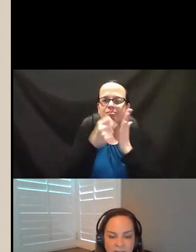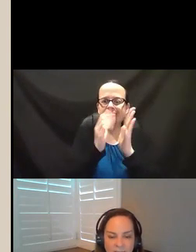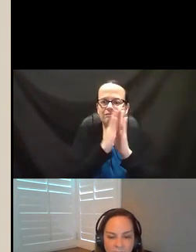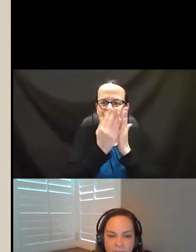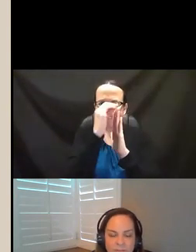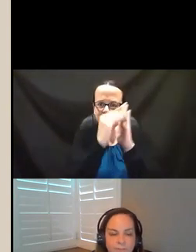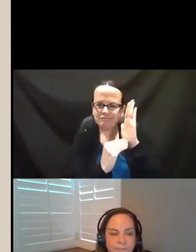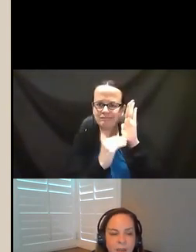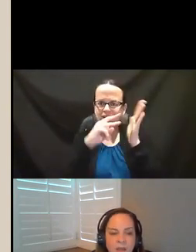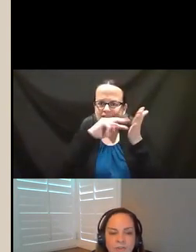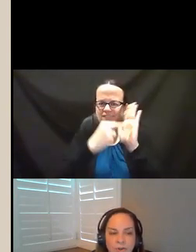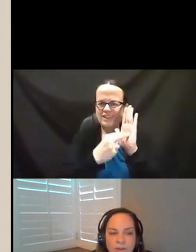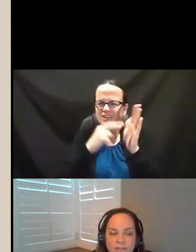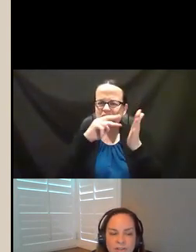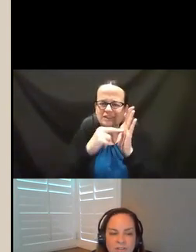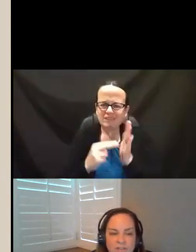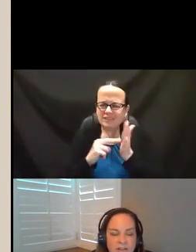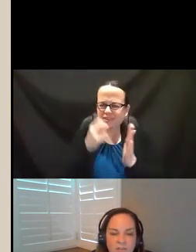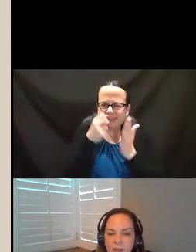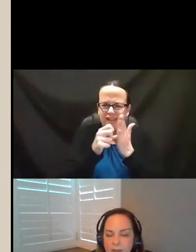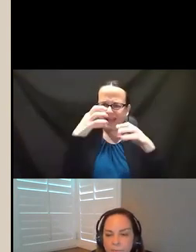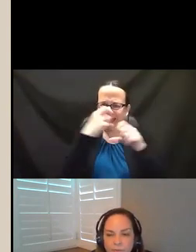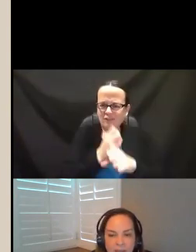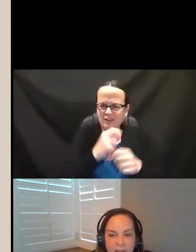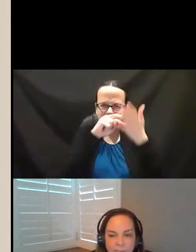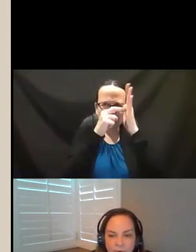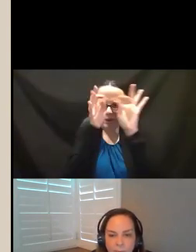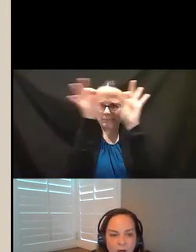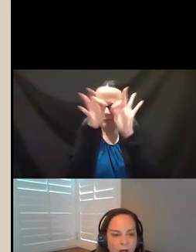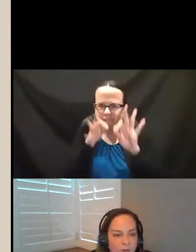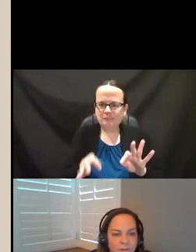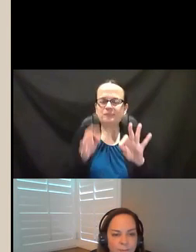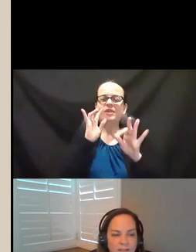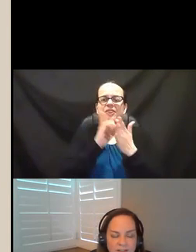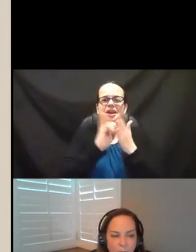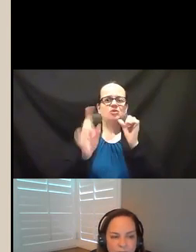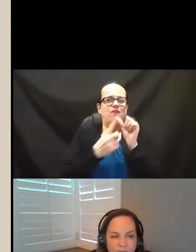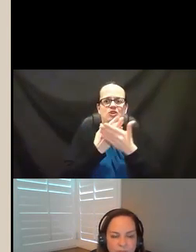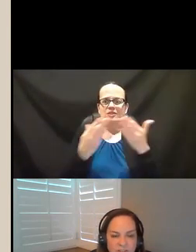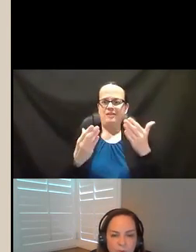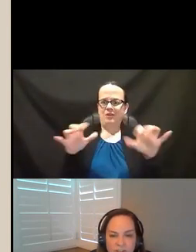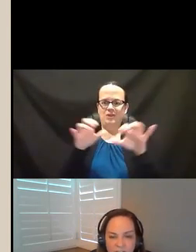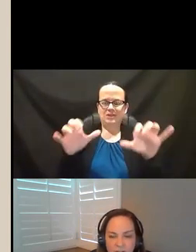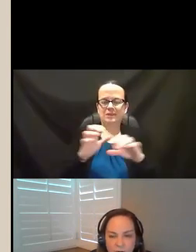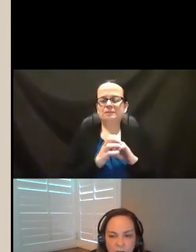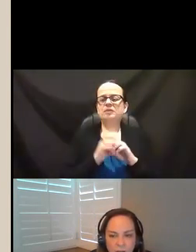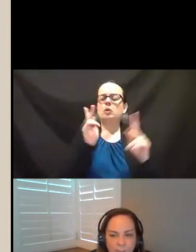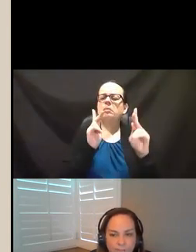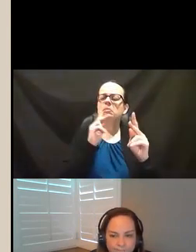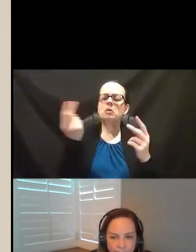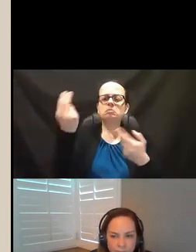and acronyms. So you can see on this list, we had people that came from all over the place to help us with this particular